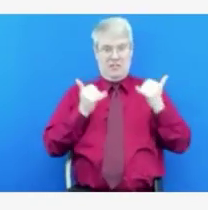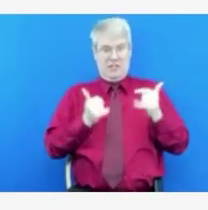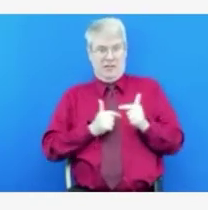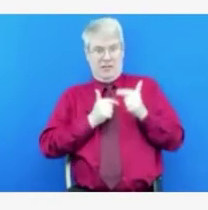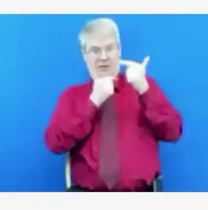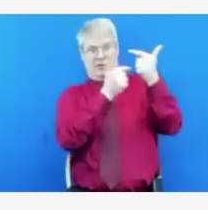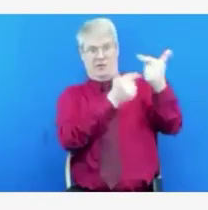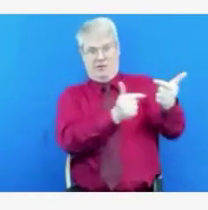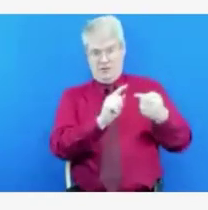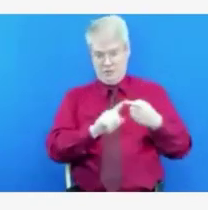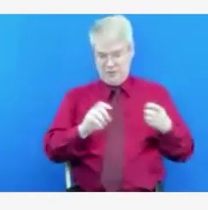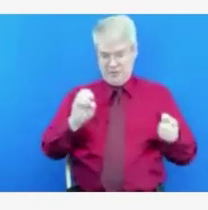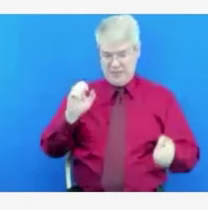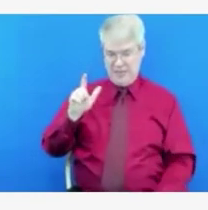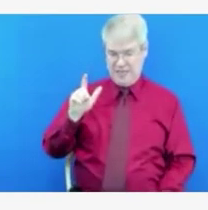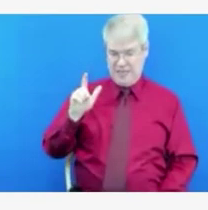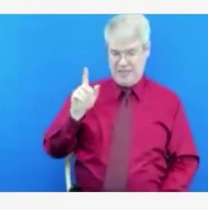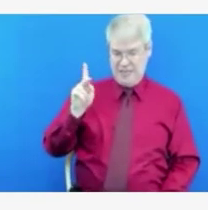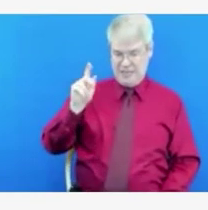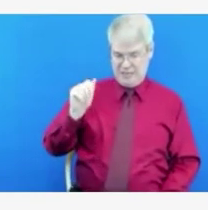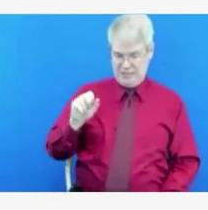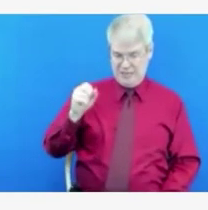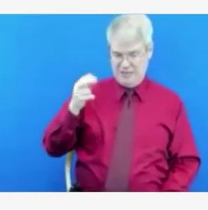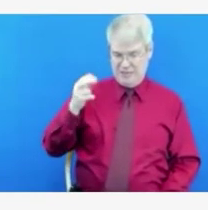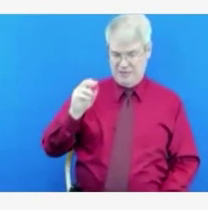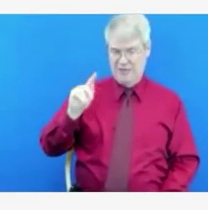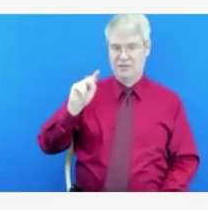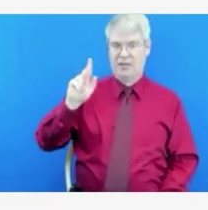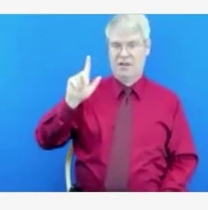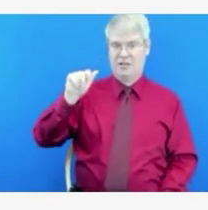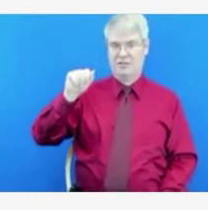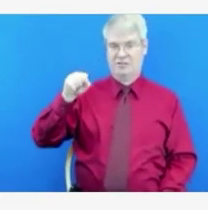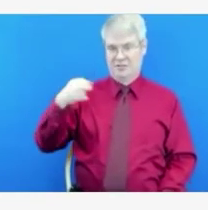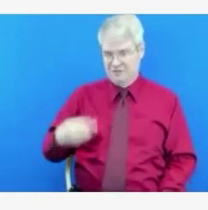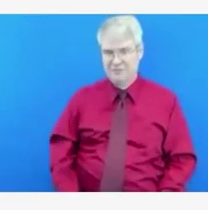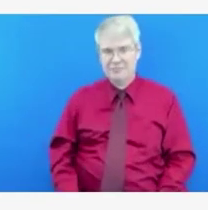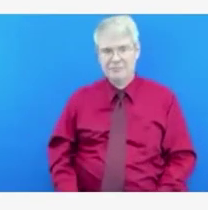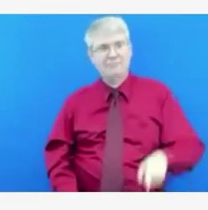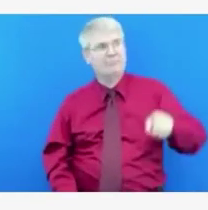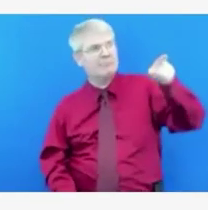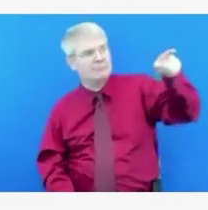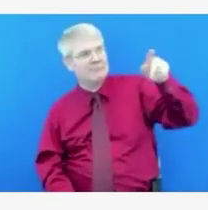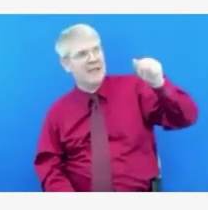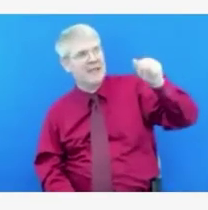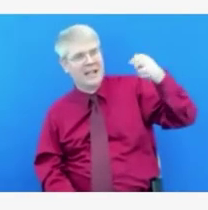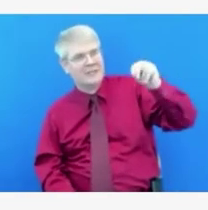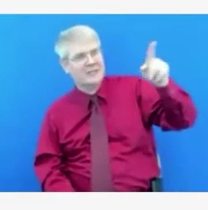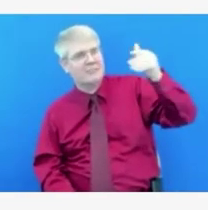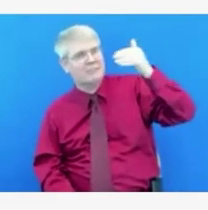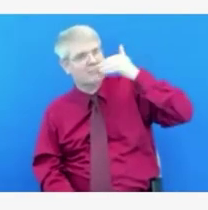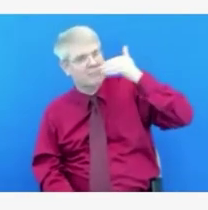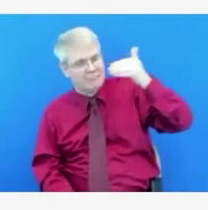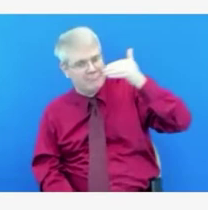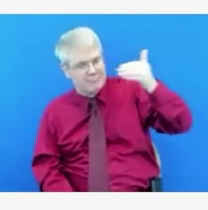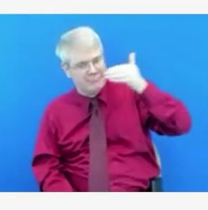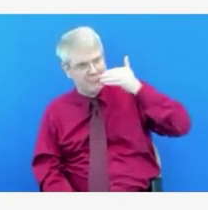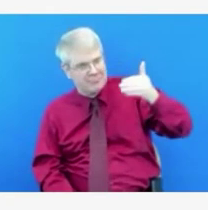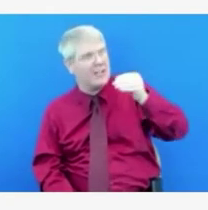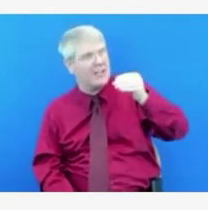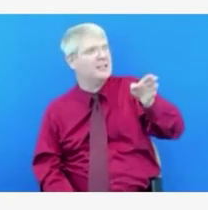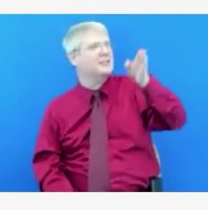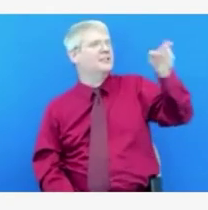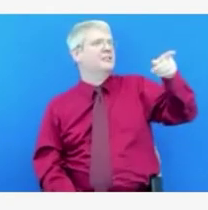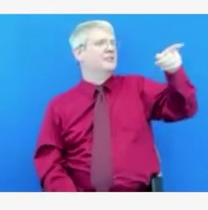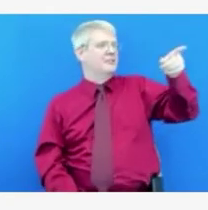Hahn and director and Dr. Nemerson for your comments. We appreciate them for weeks and weeks. Now you've heard from us and others